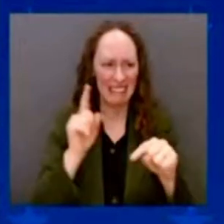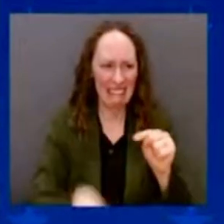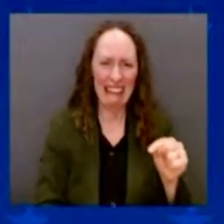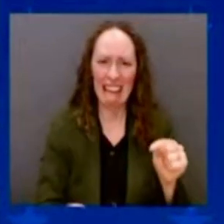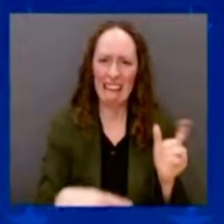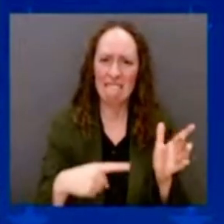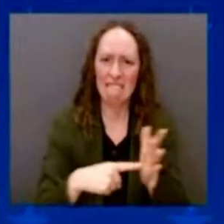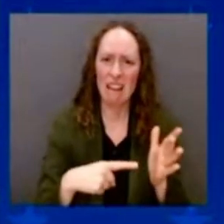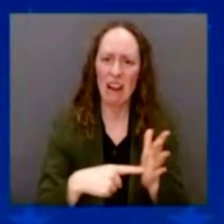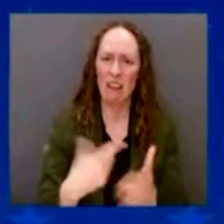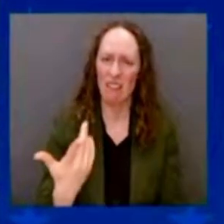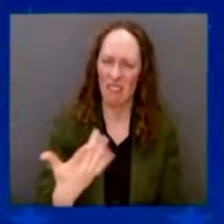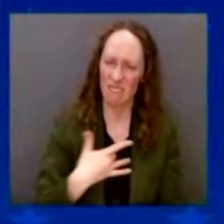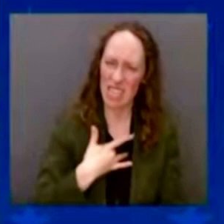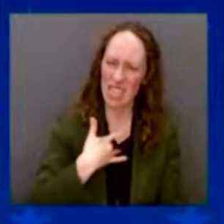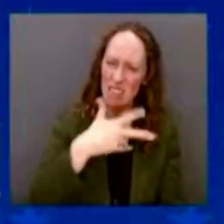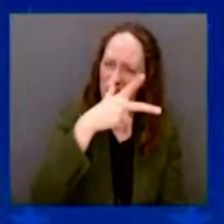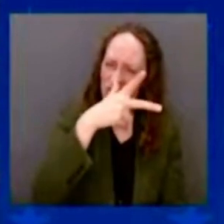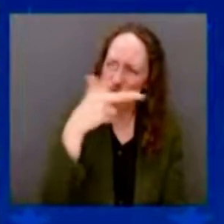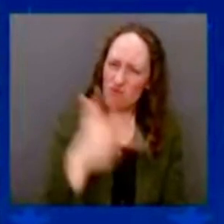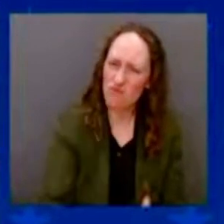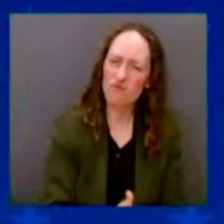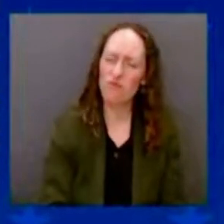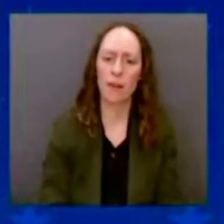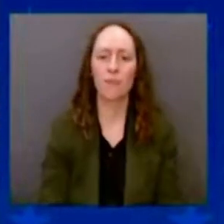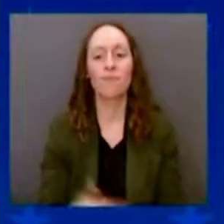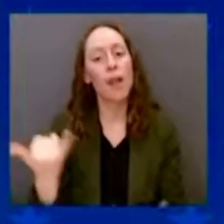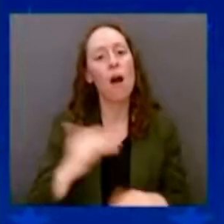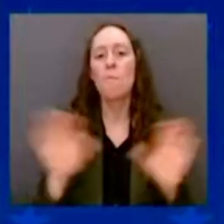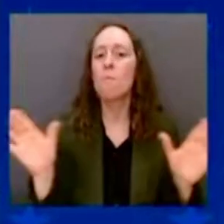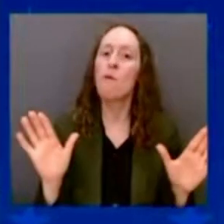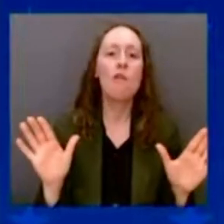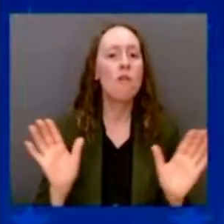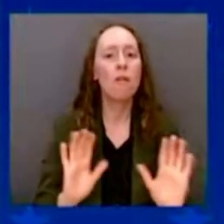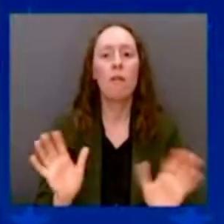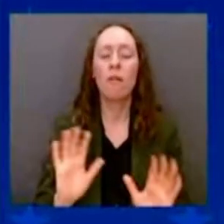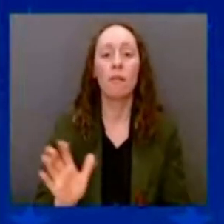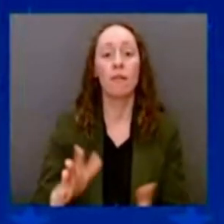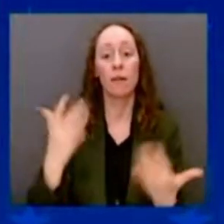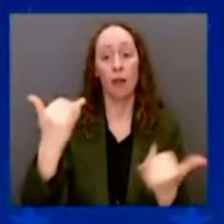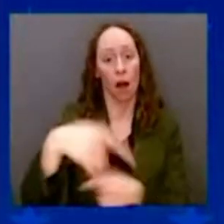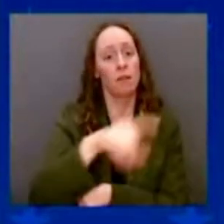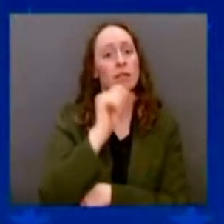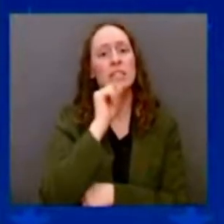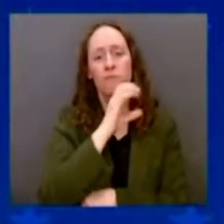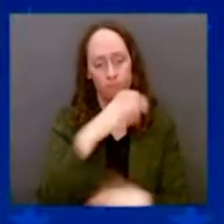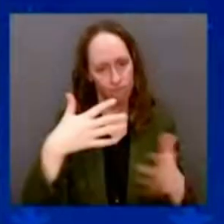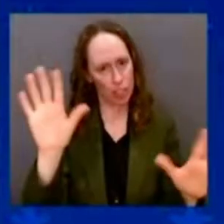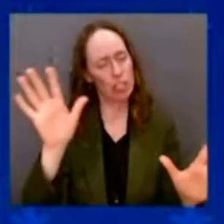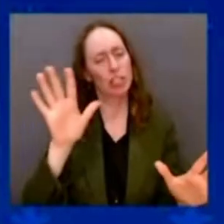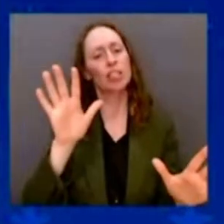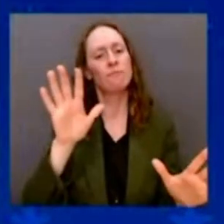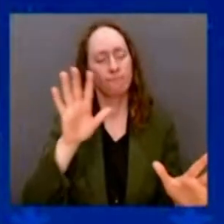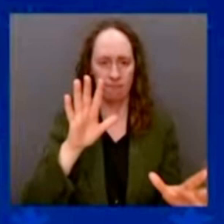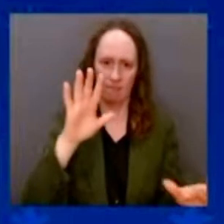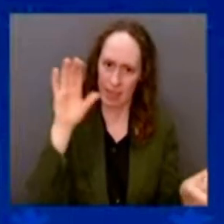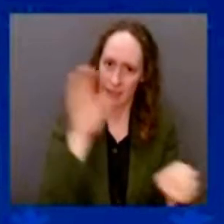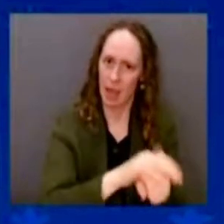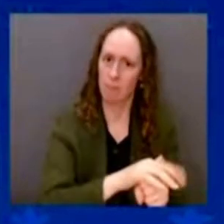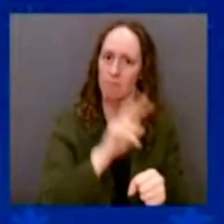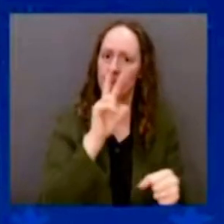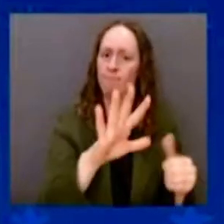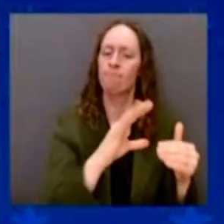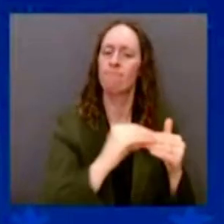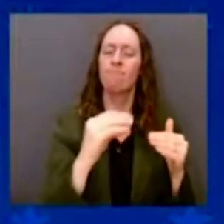Seniors on Medicare don't have to pay more than 35 bucks a month. And guess what? When not only cut — I thought we should cut it for